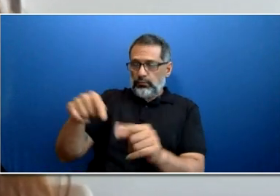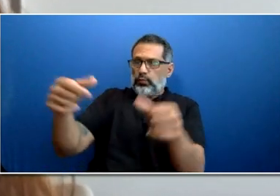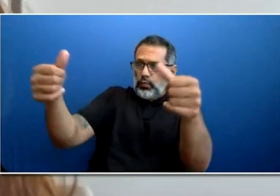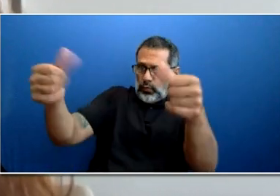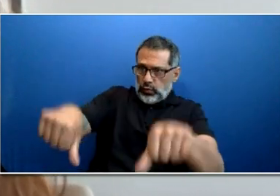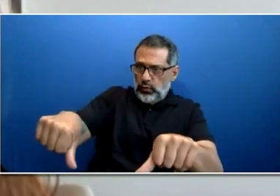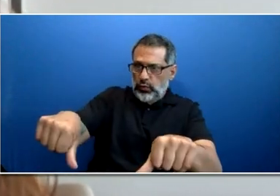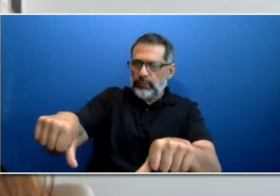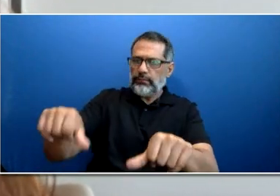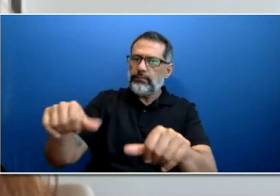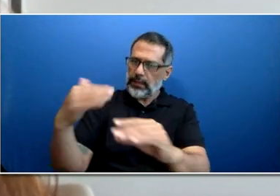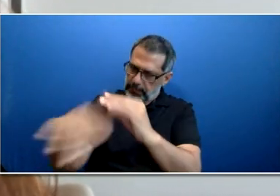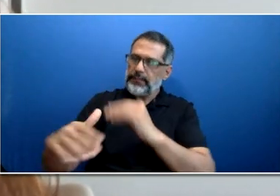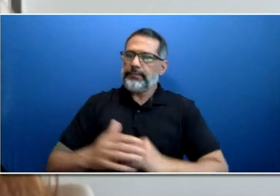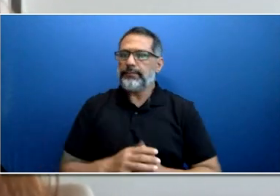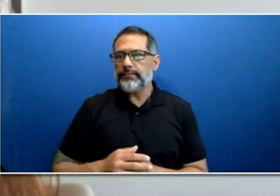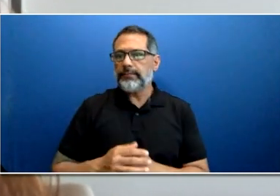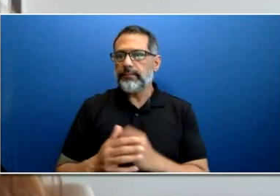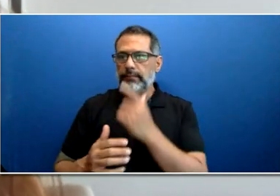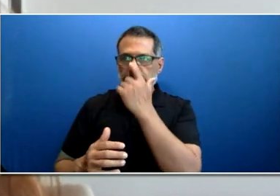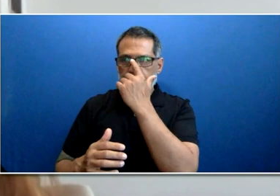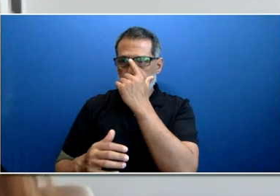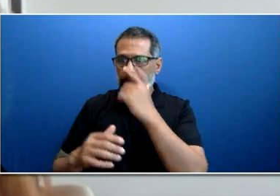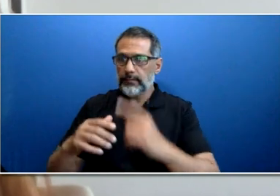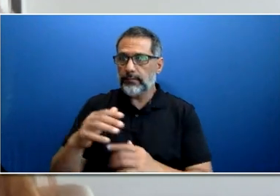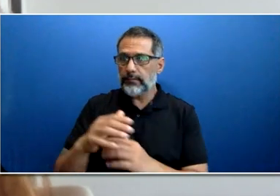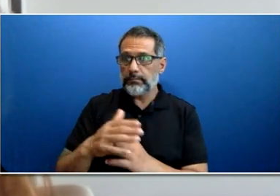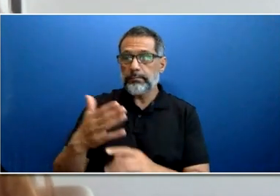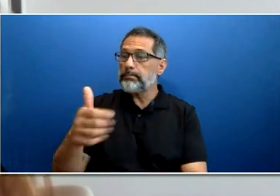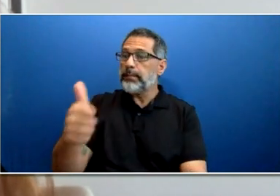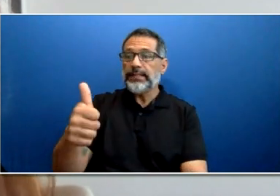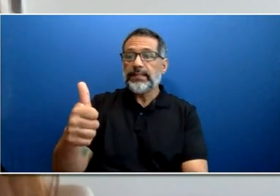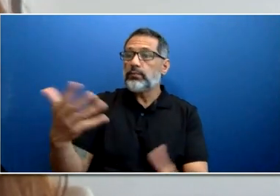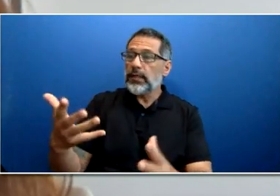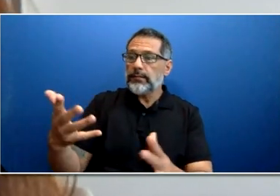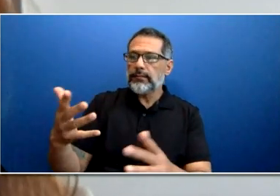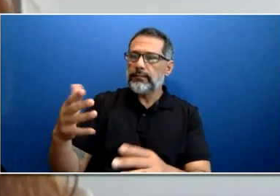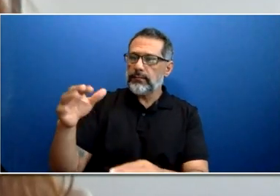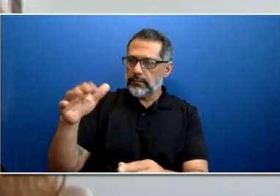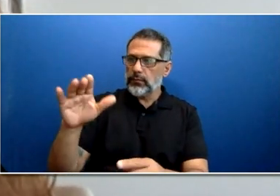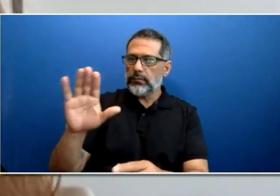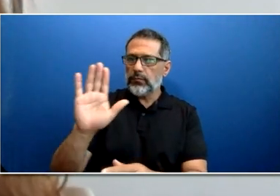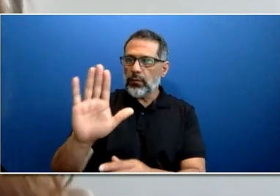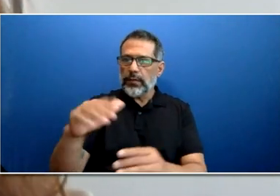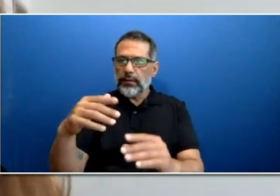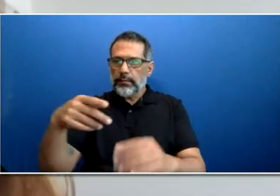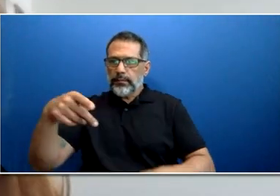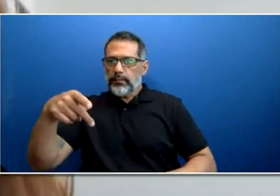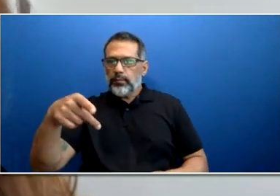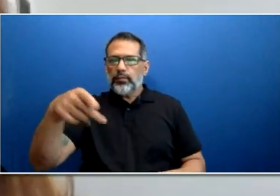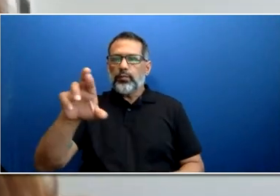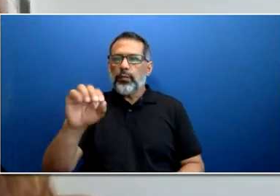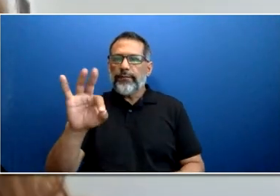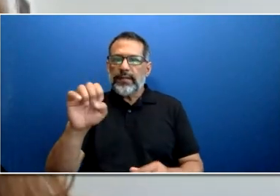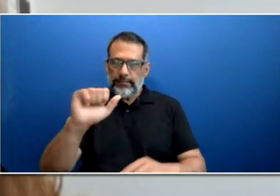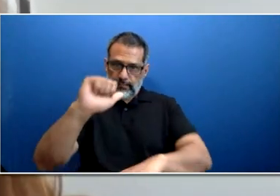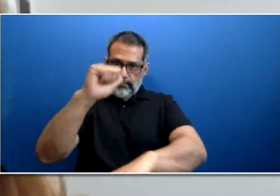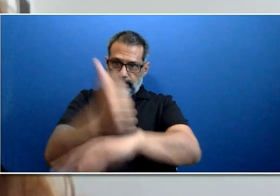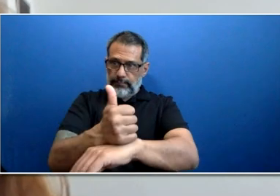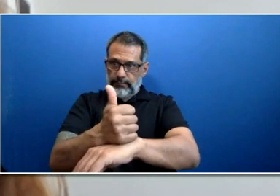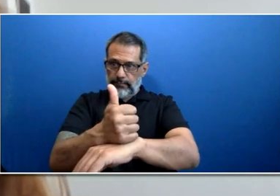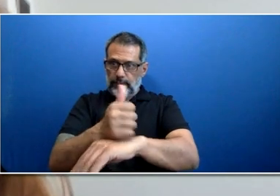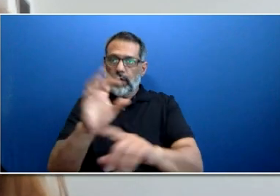informed is to create a candidate profile on our career site. On your candidate profile, you can set up